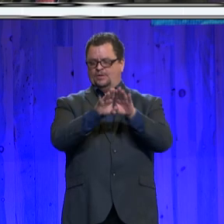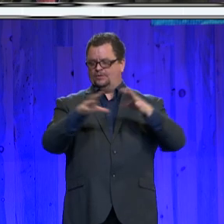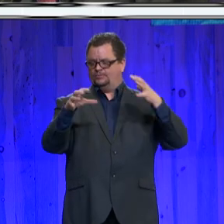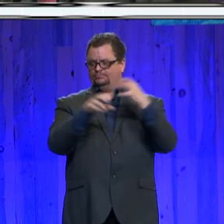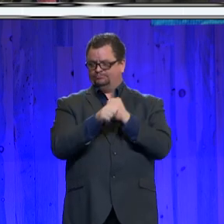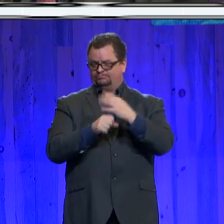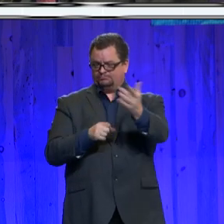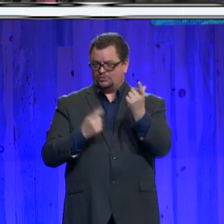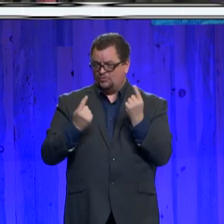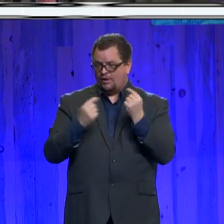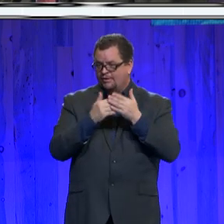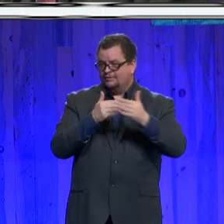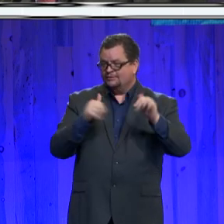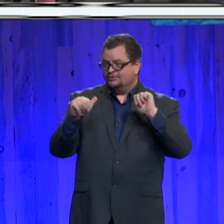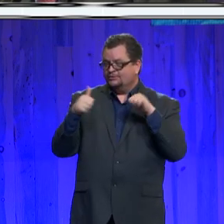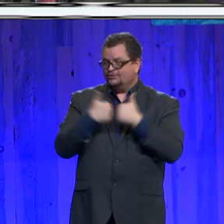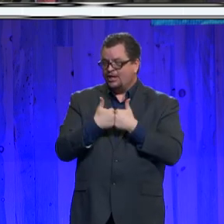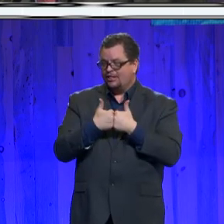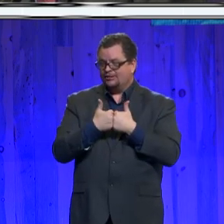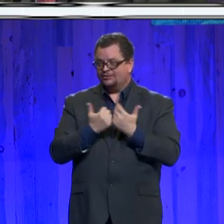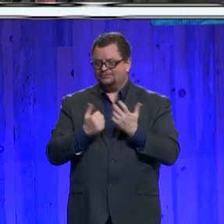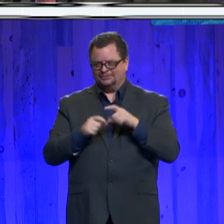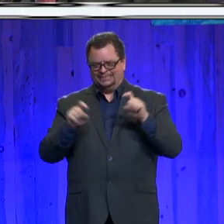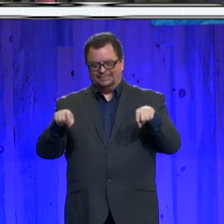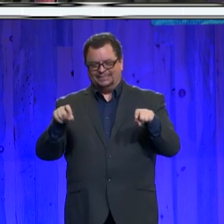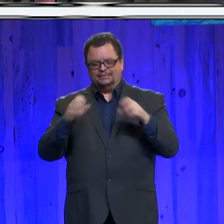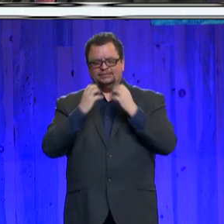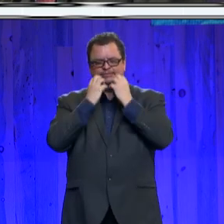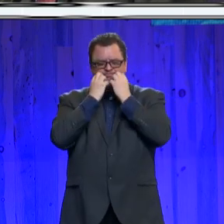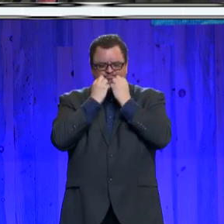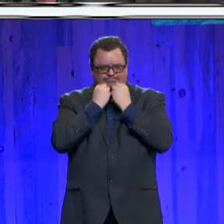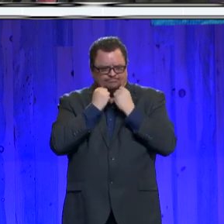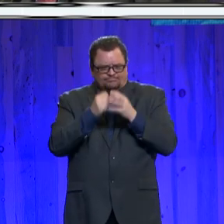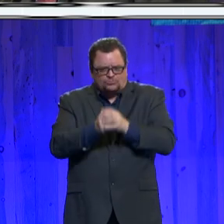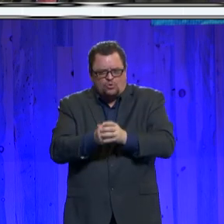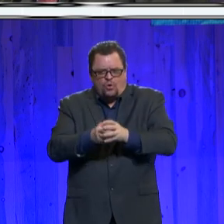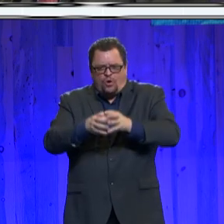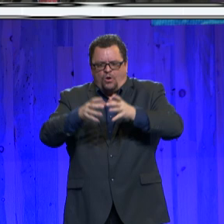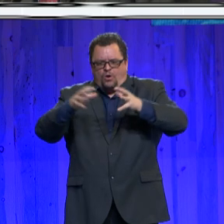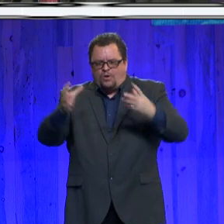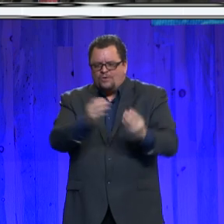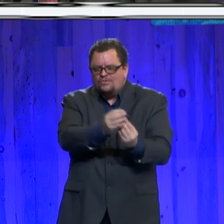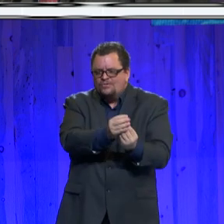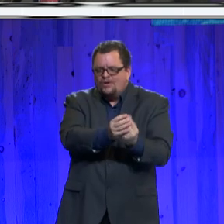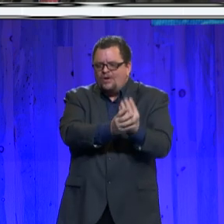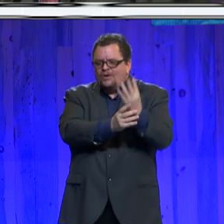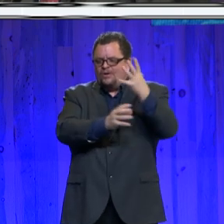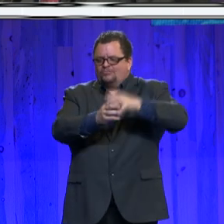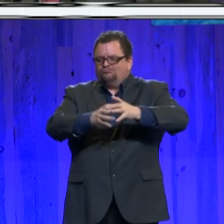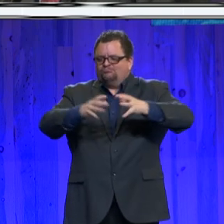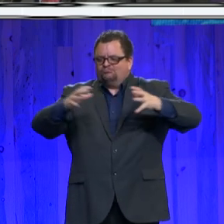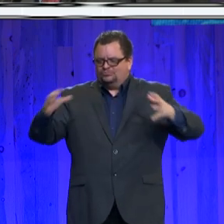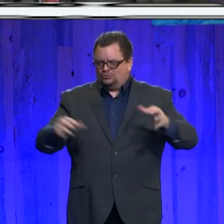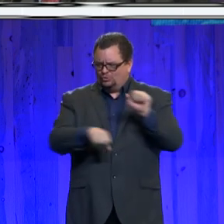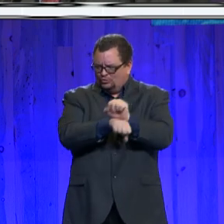We should embrace growth while working together to preserve what makes this place special.